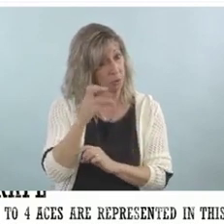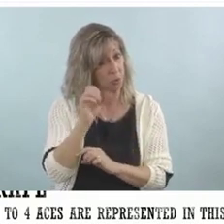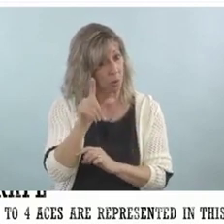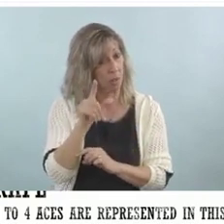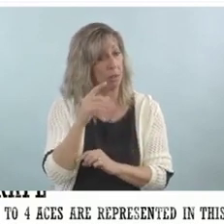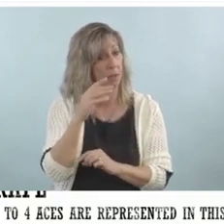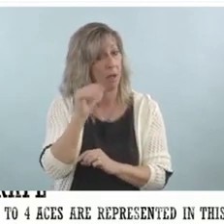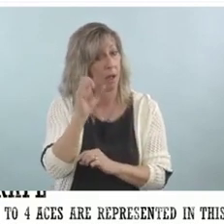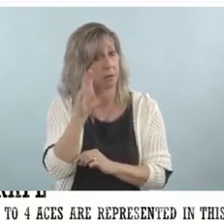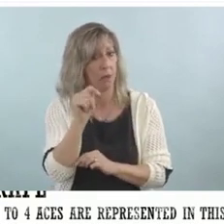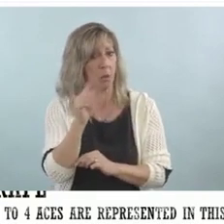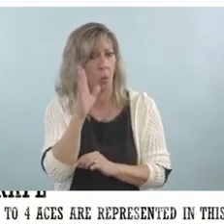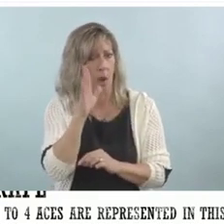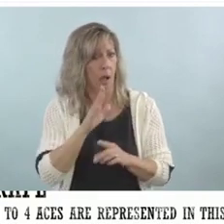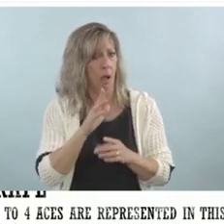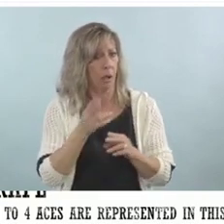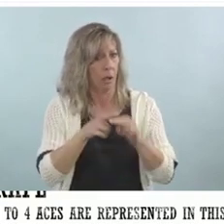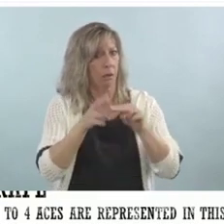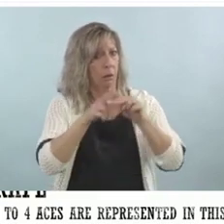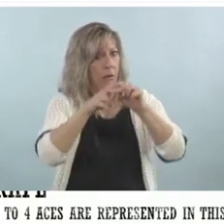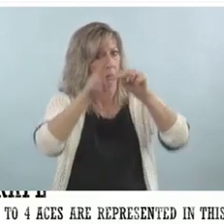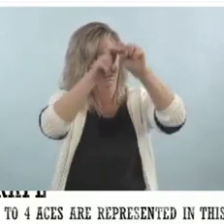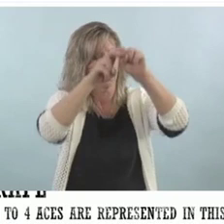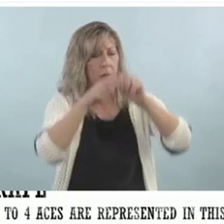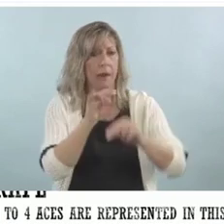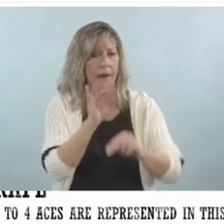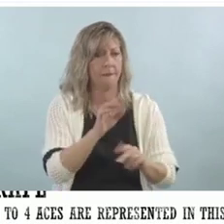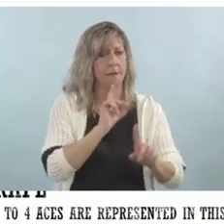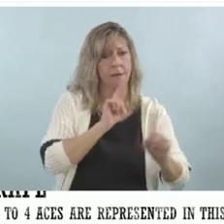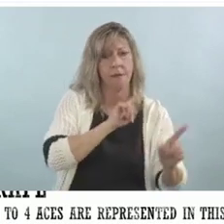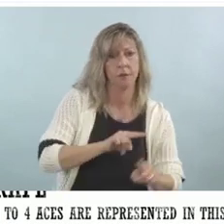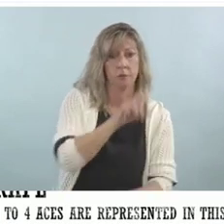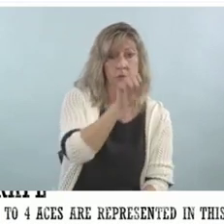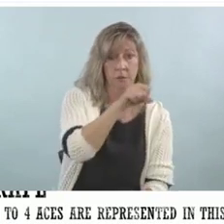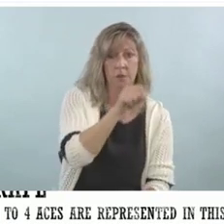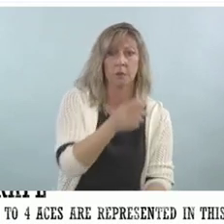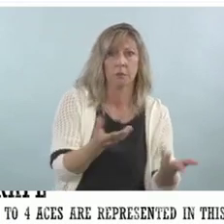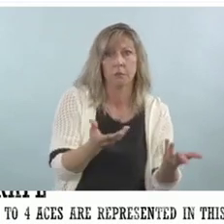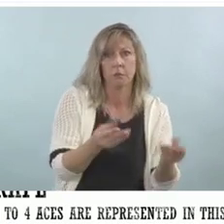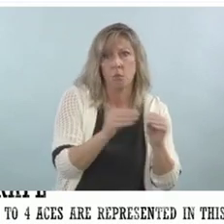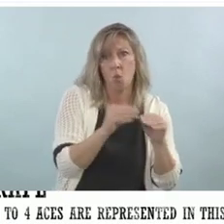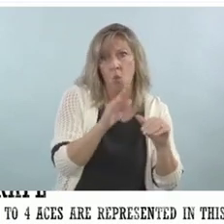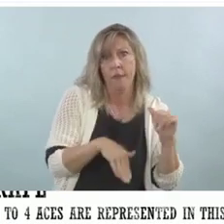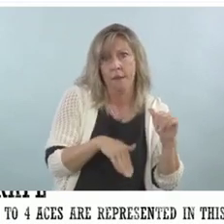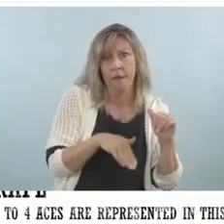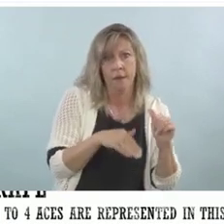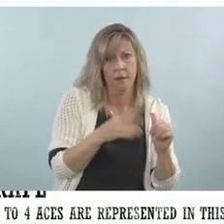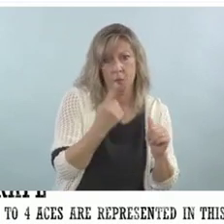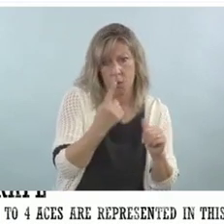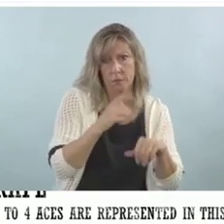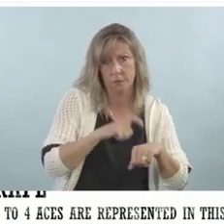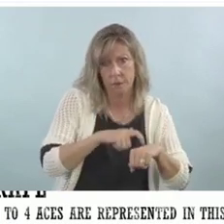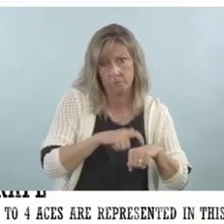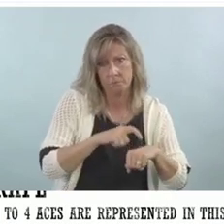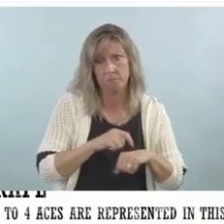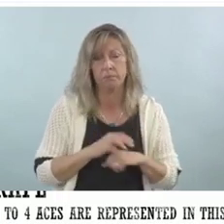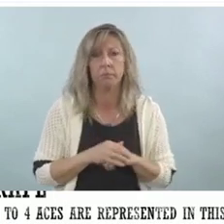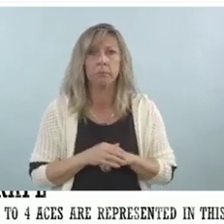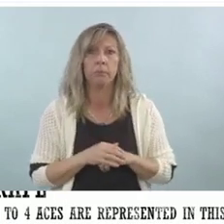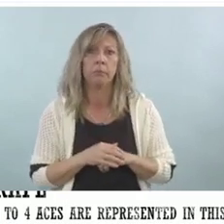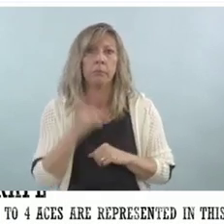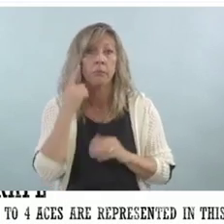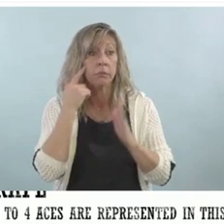people with four ACEs are over 30% likely to have a sexual assault